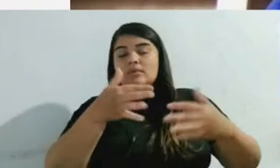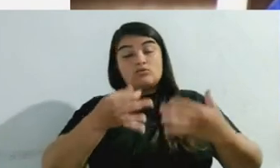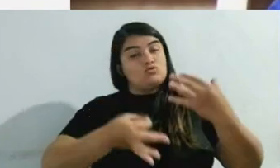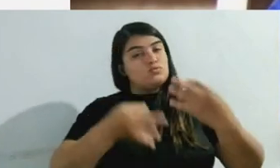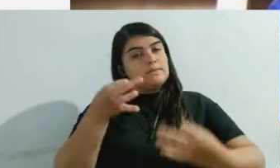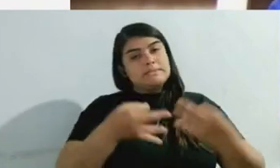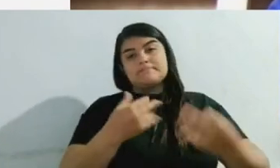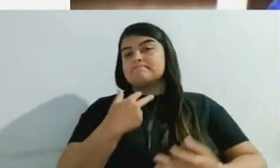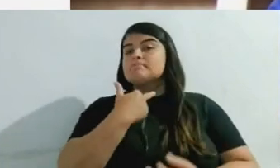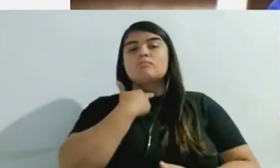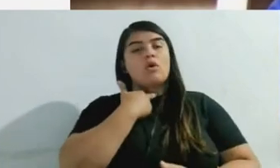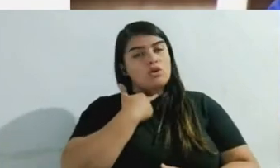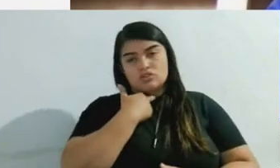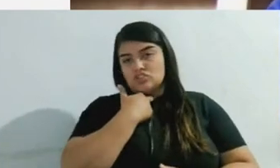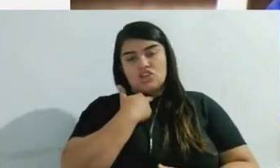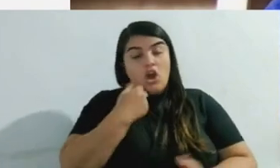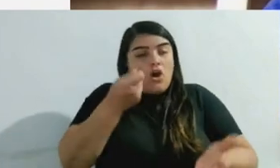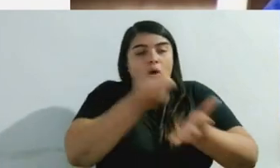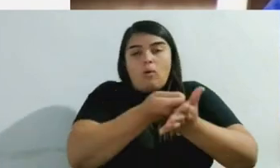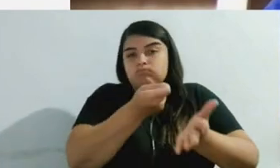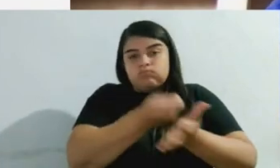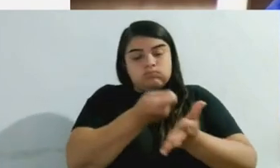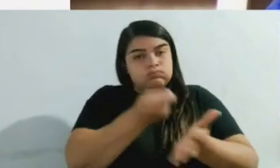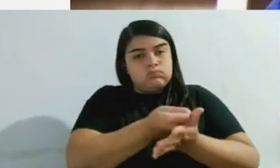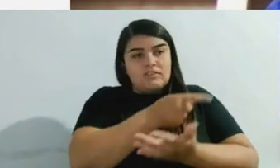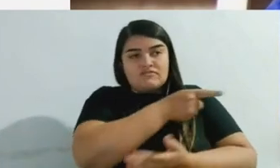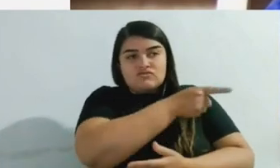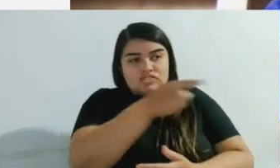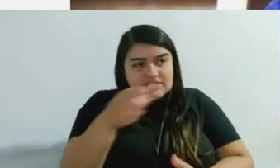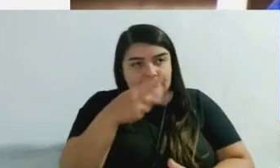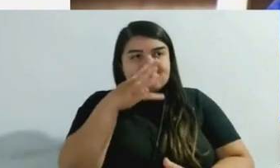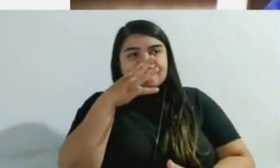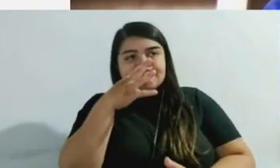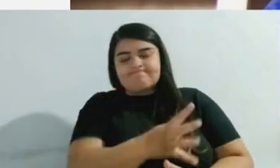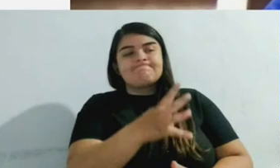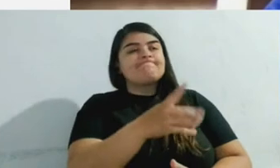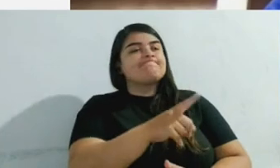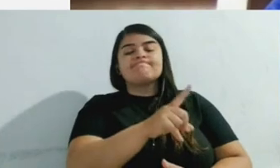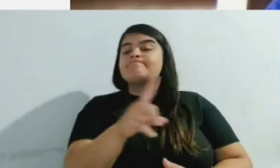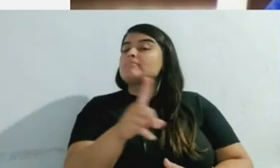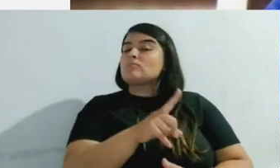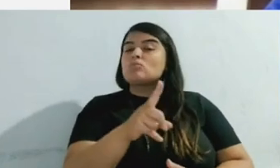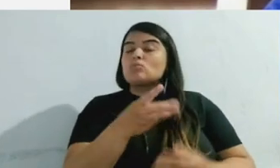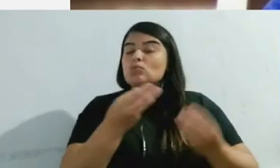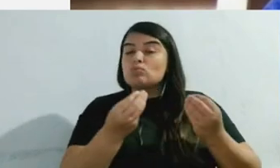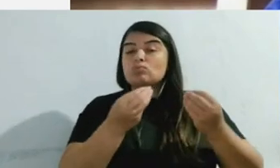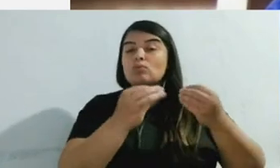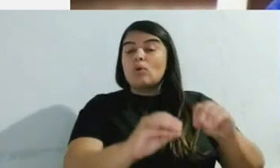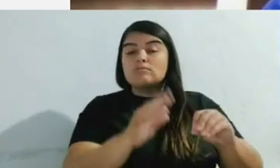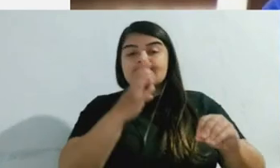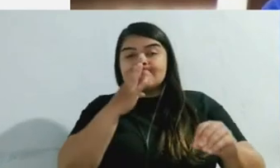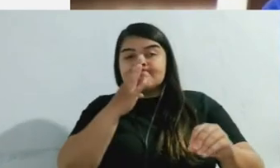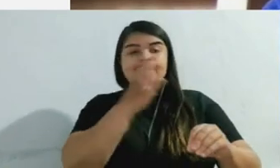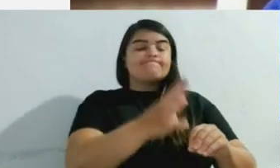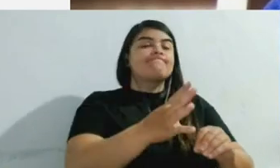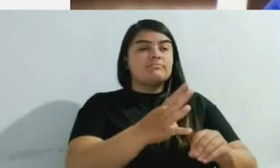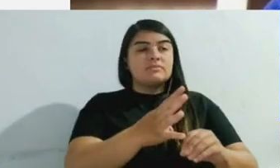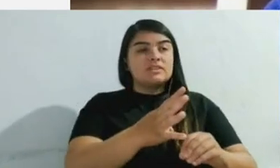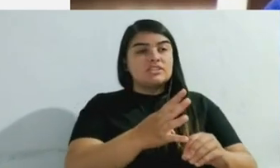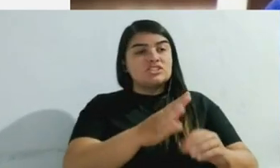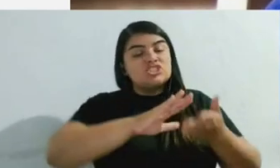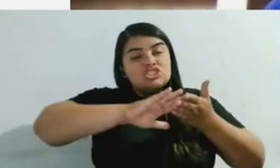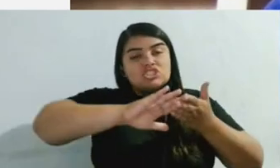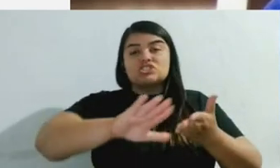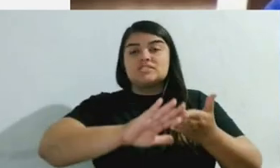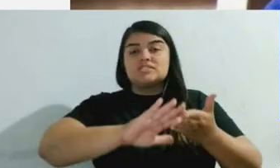can't make prosecutors drop charges. And they can't stop prosecutors from dropping charges. And so prosecutors have a lot